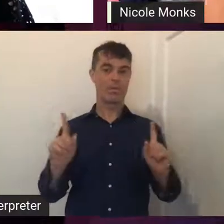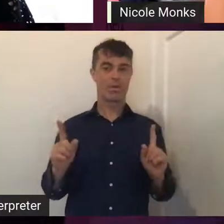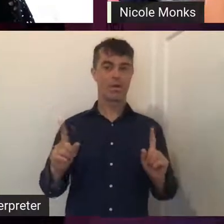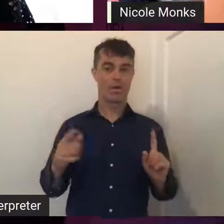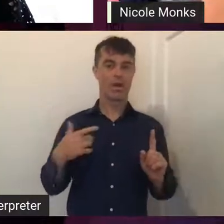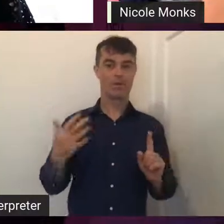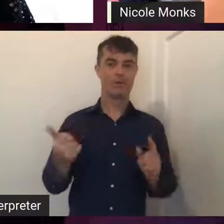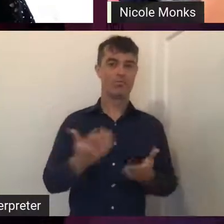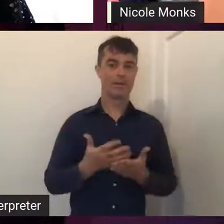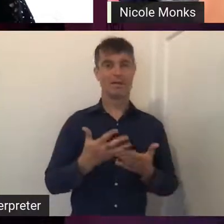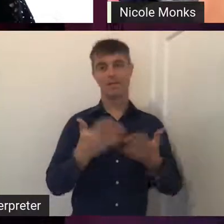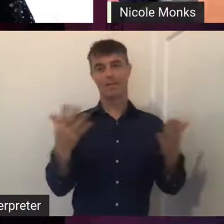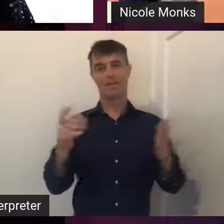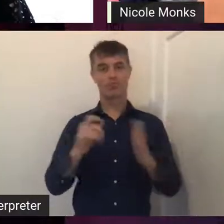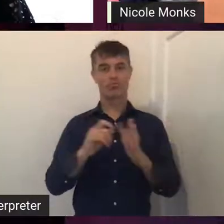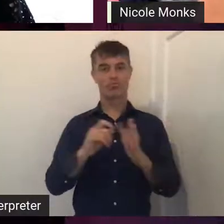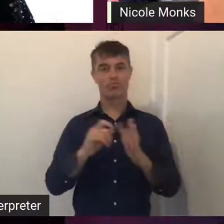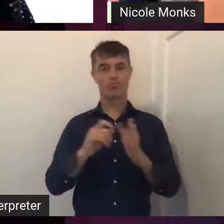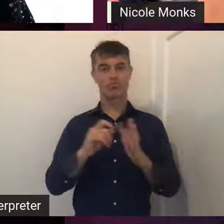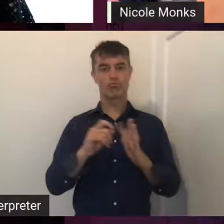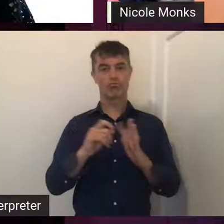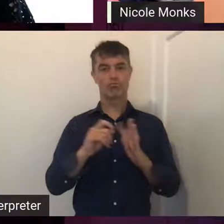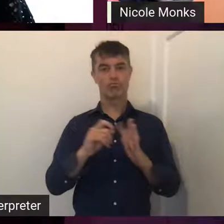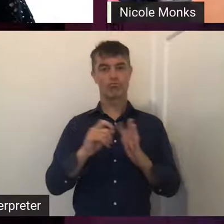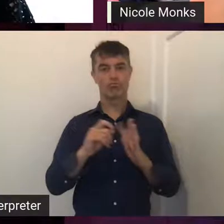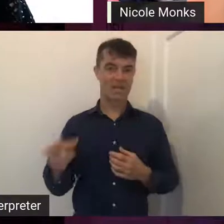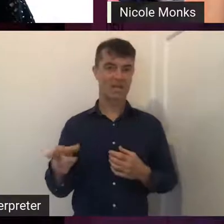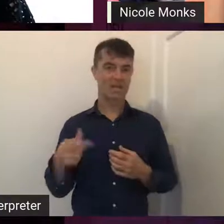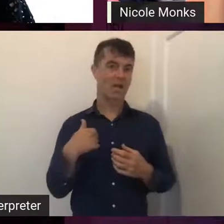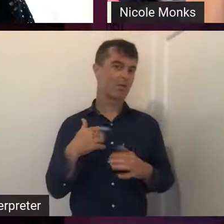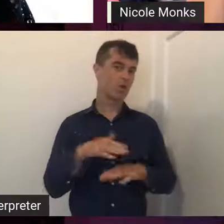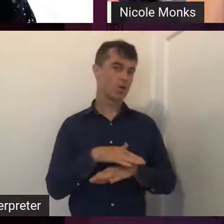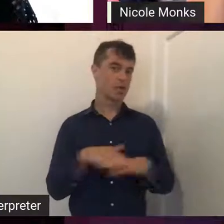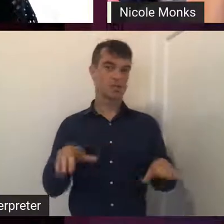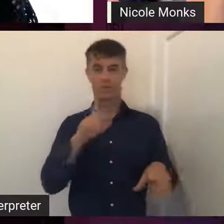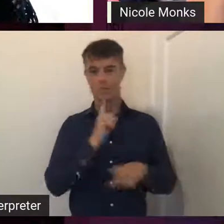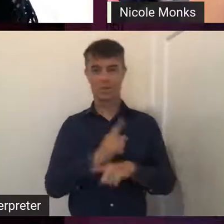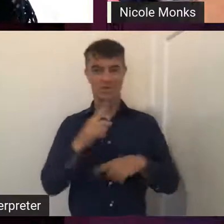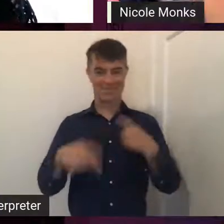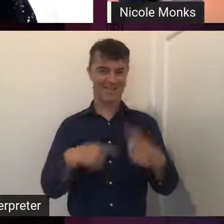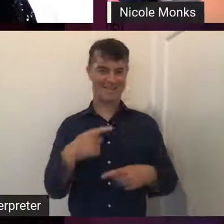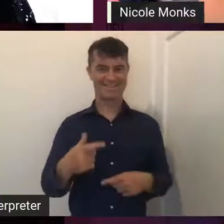oh, I've got a really big project with that, that I'm not allowed to talk about.